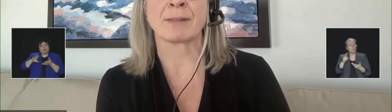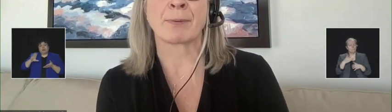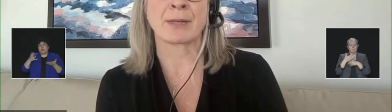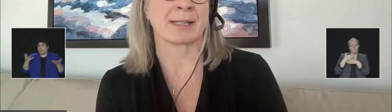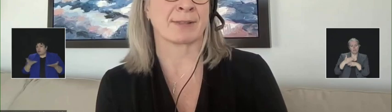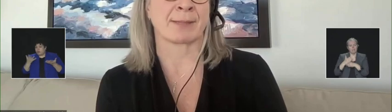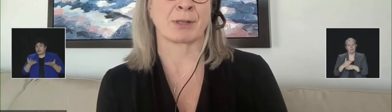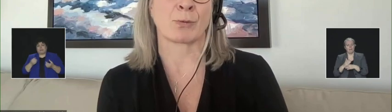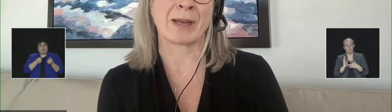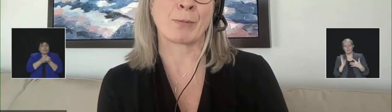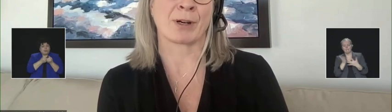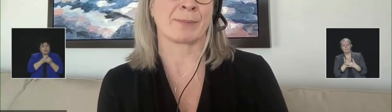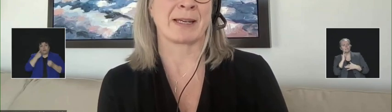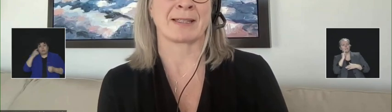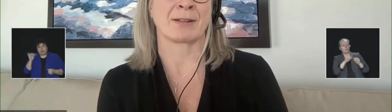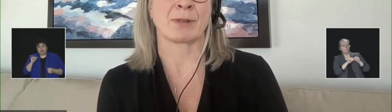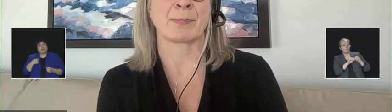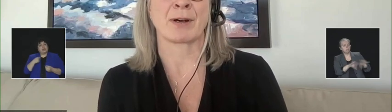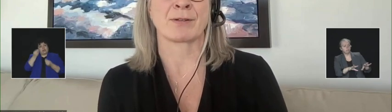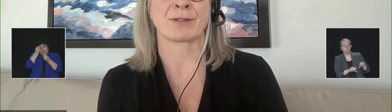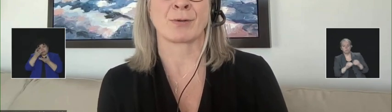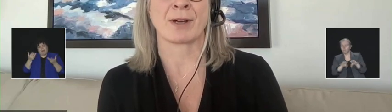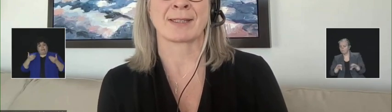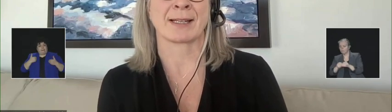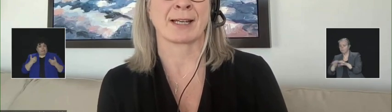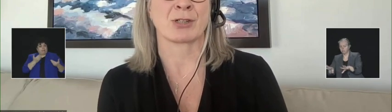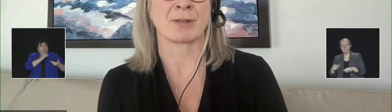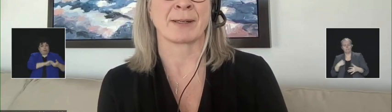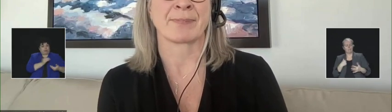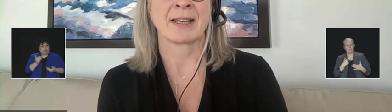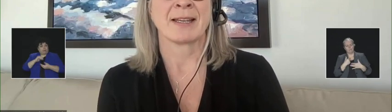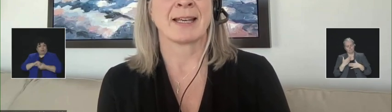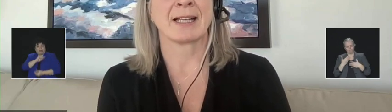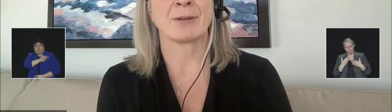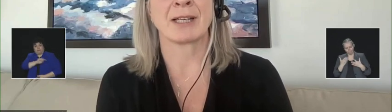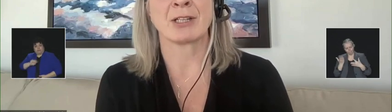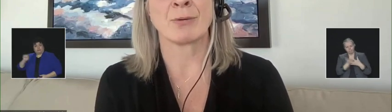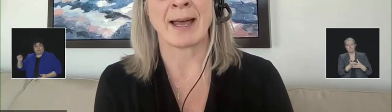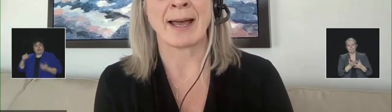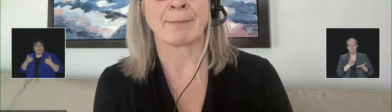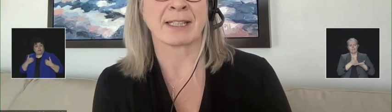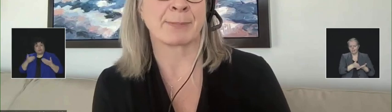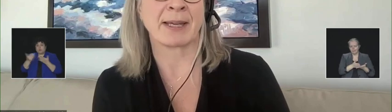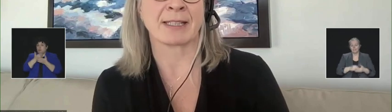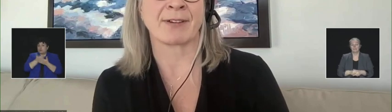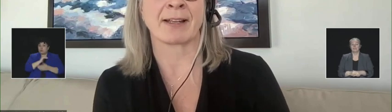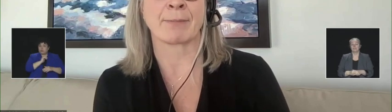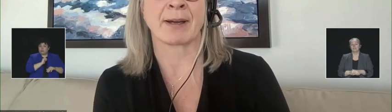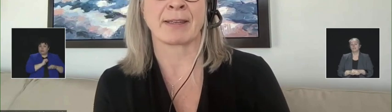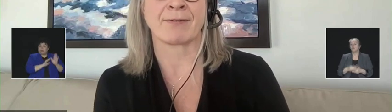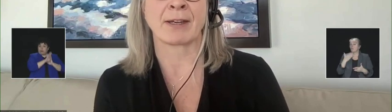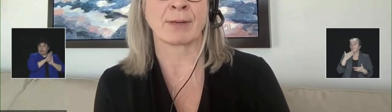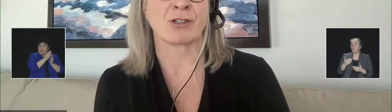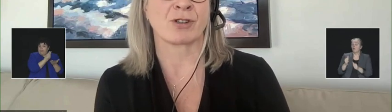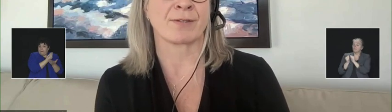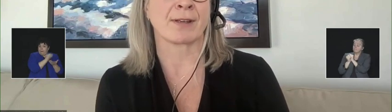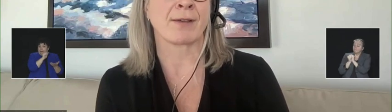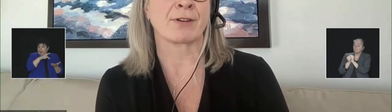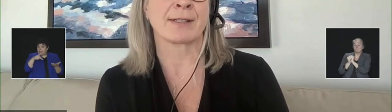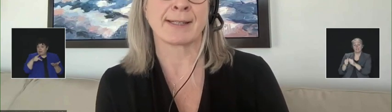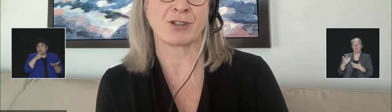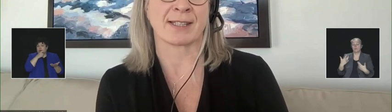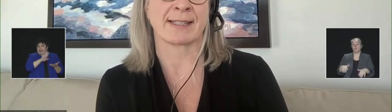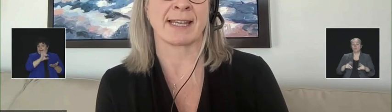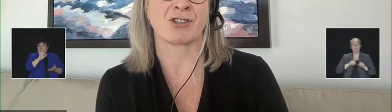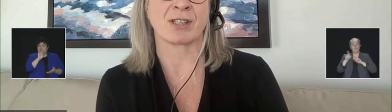but I do want to point out some of the great work being done with partners across the country, including a new app that's being developed by the Federation of